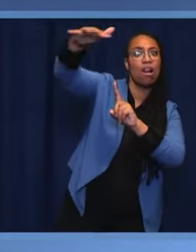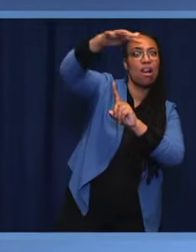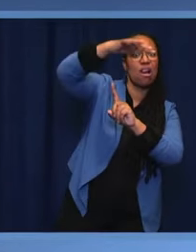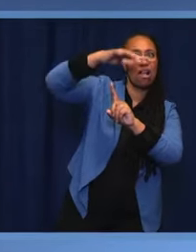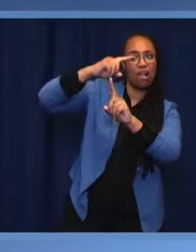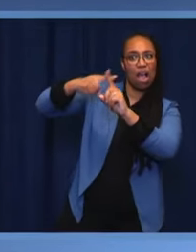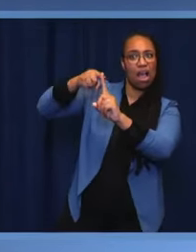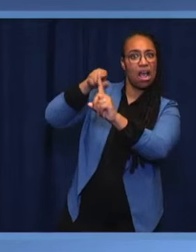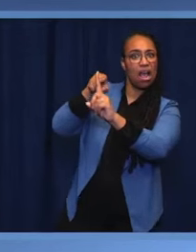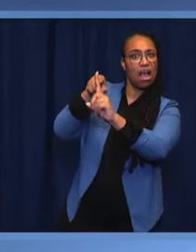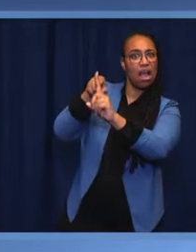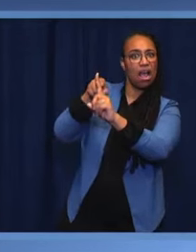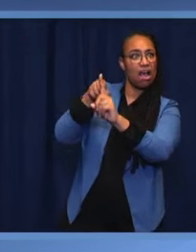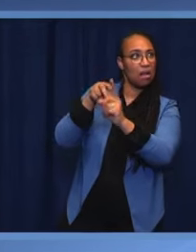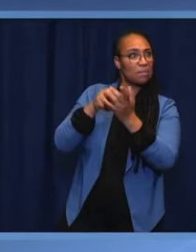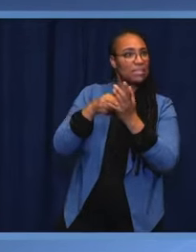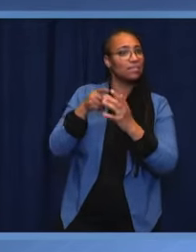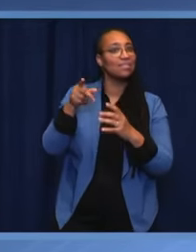Thank you for your attention.